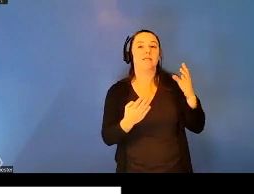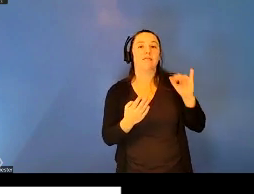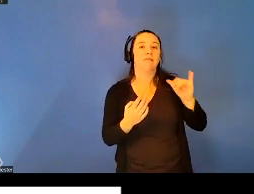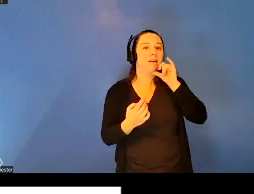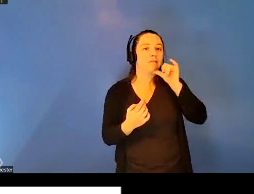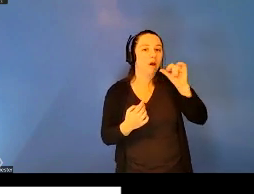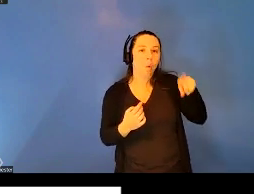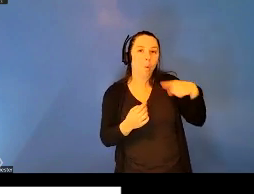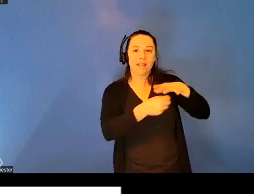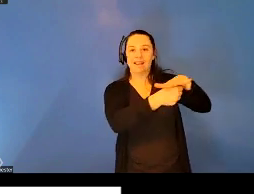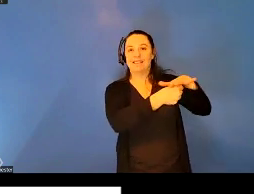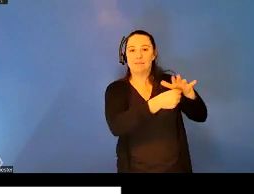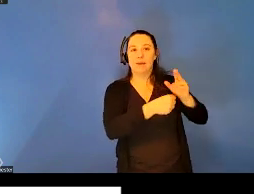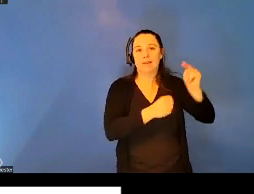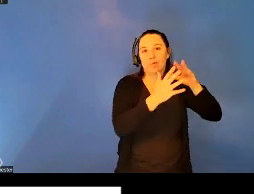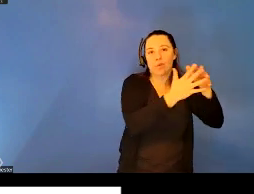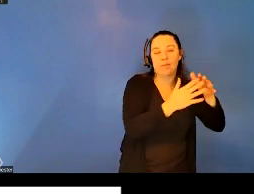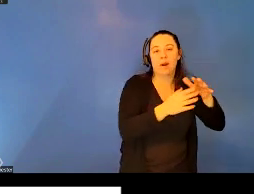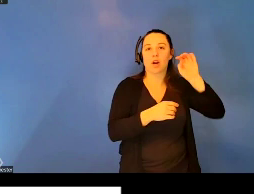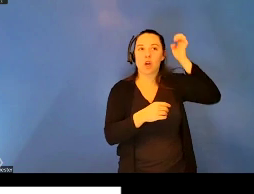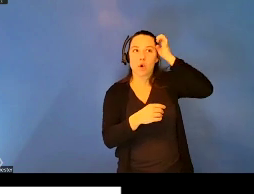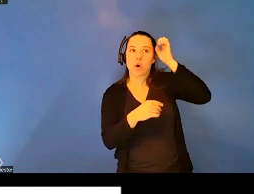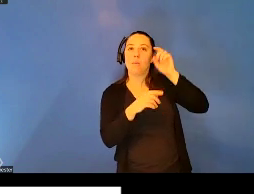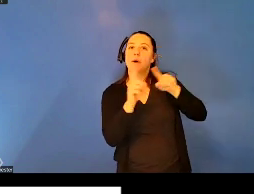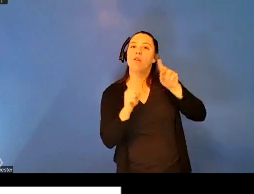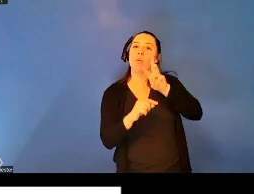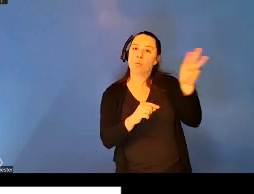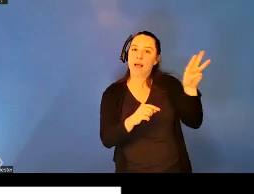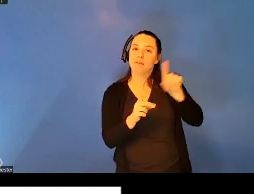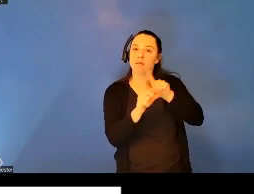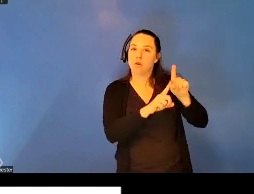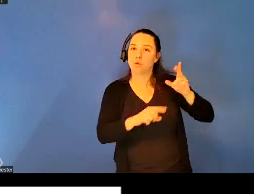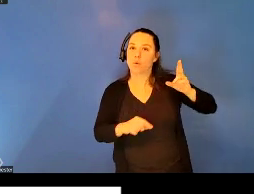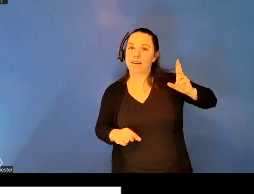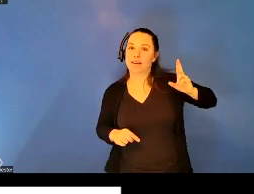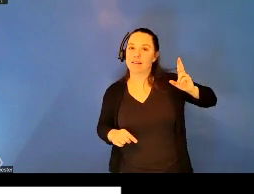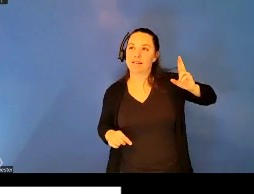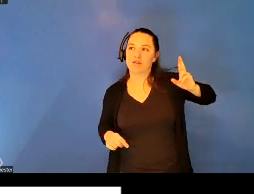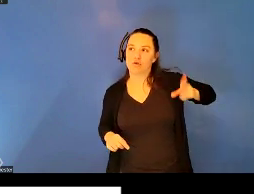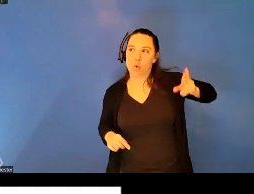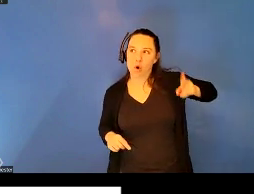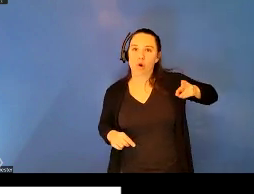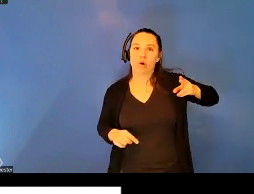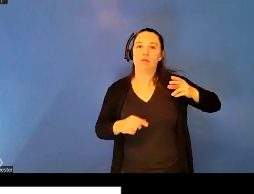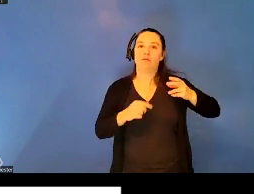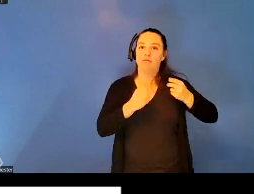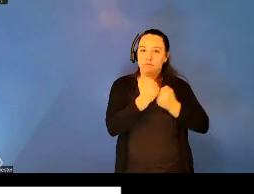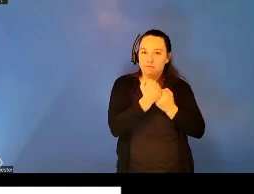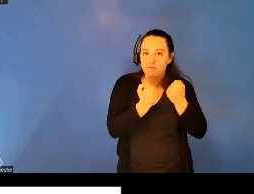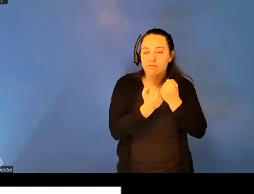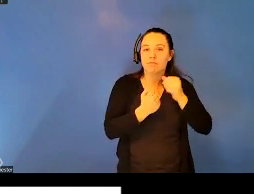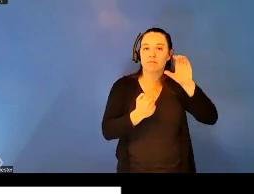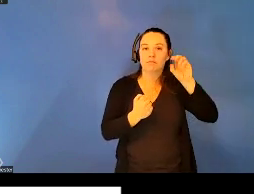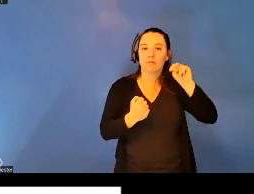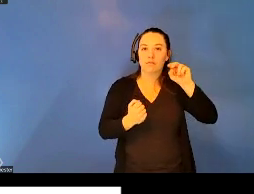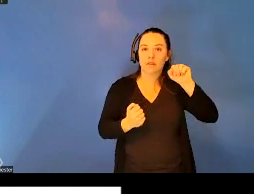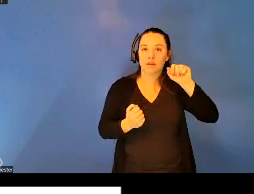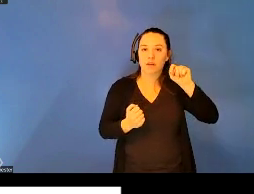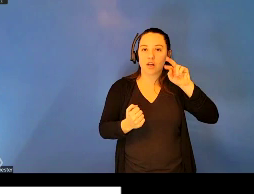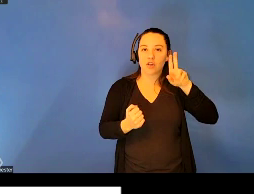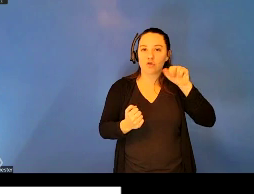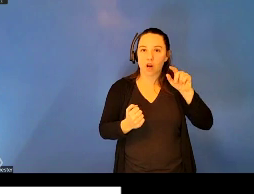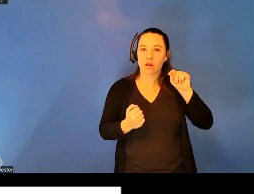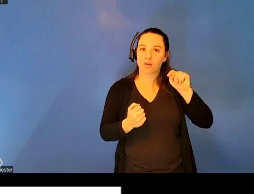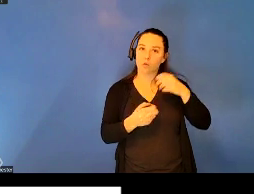and North America, um, the West is also a historical construct which creates the appearance of a unified whole. Um,